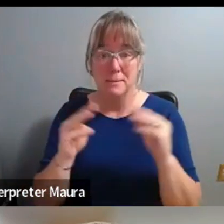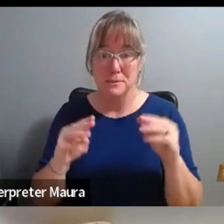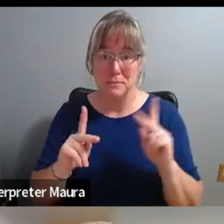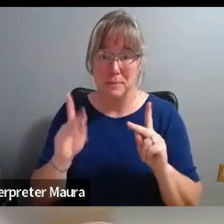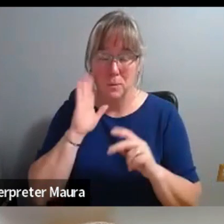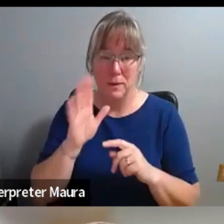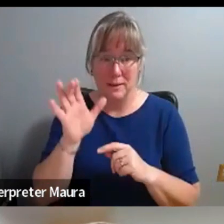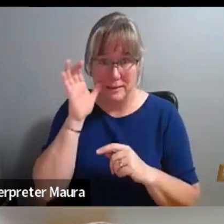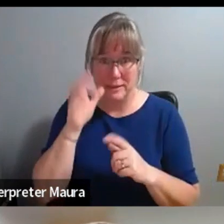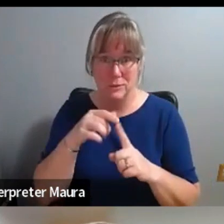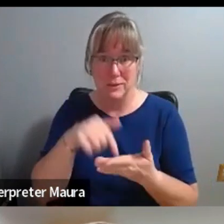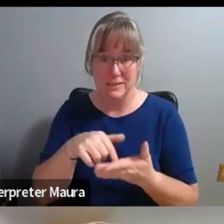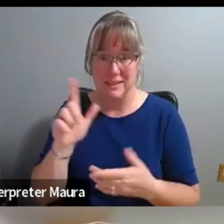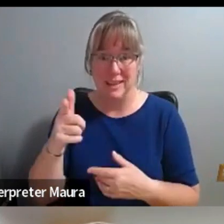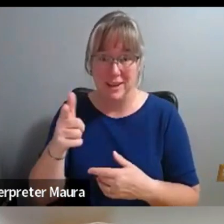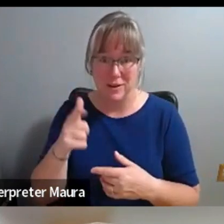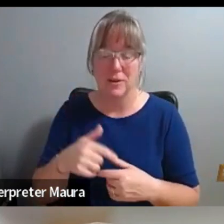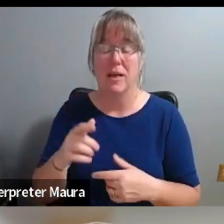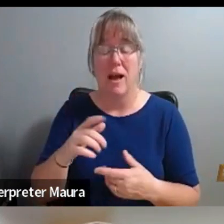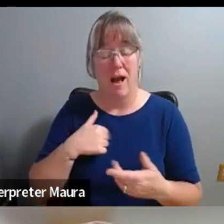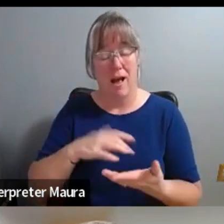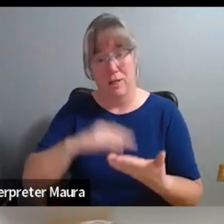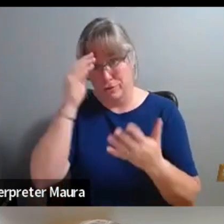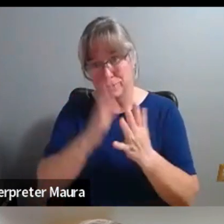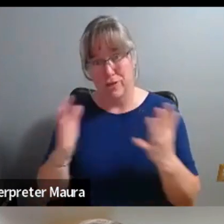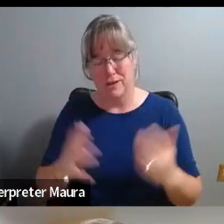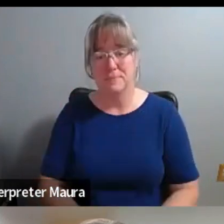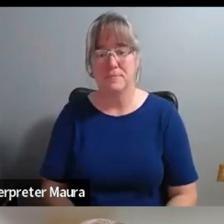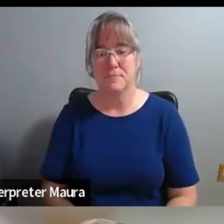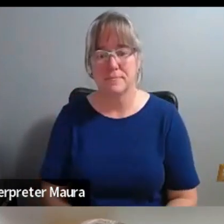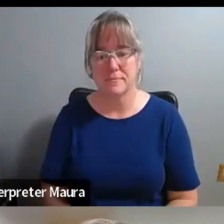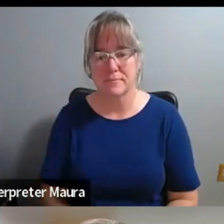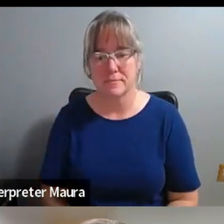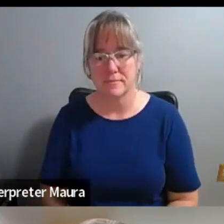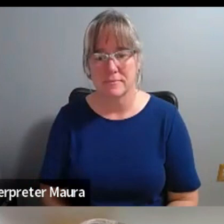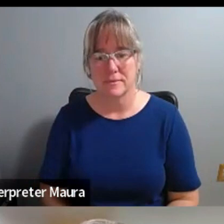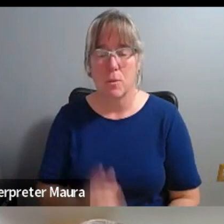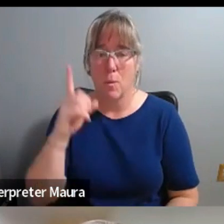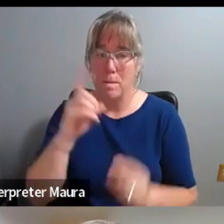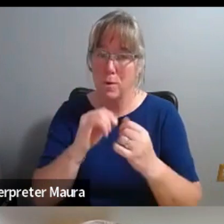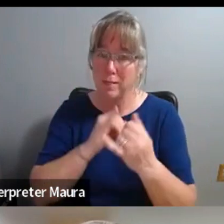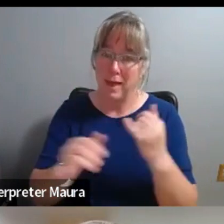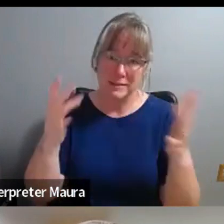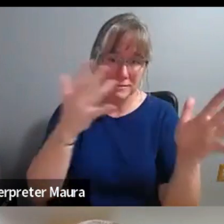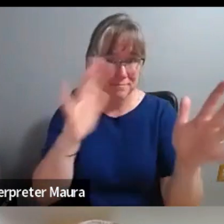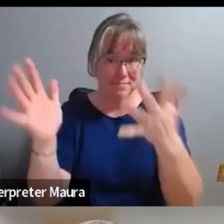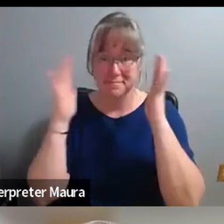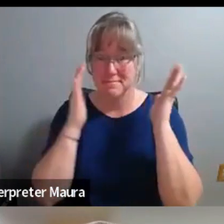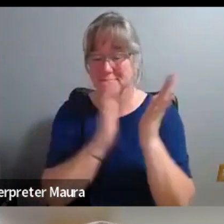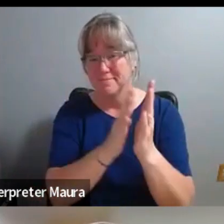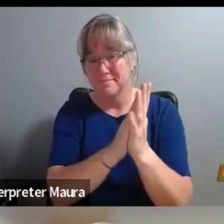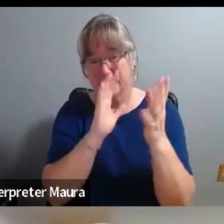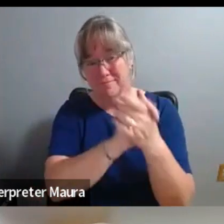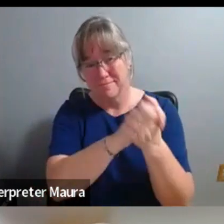And those who were able to join us today have learned a lot. Um, I want to ask everybody just one more time round of applause. Uh, congratulations.